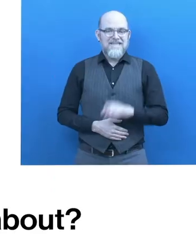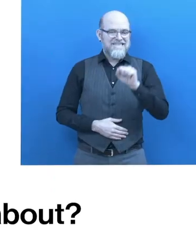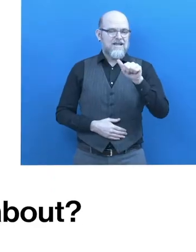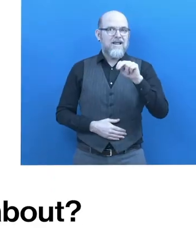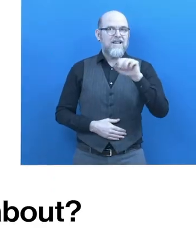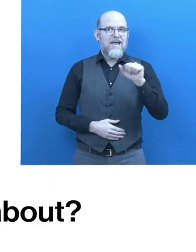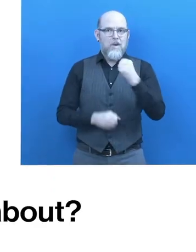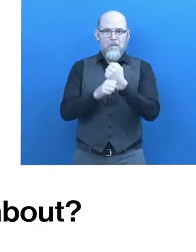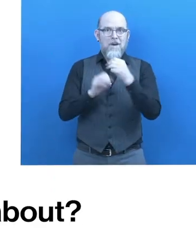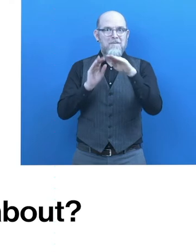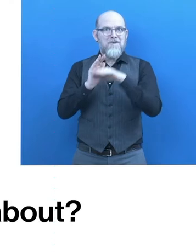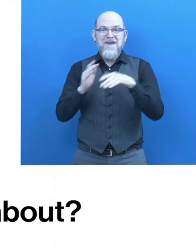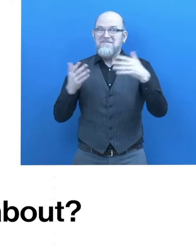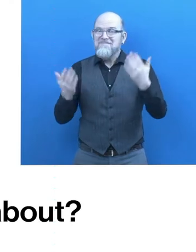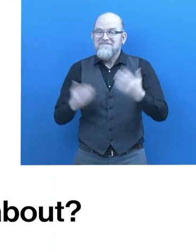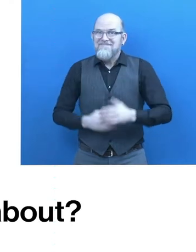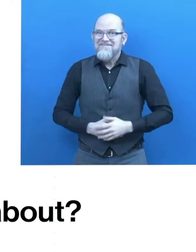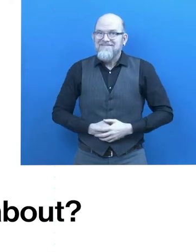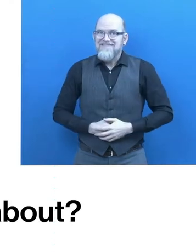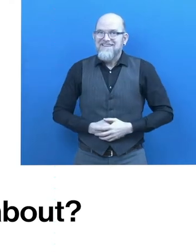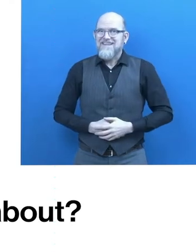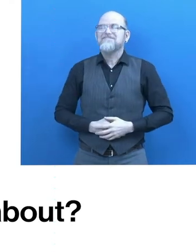What is Santa Work Program about?